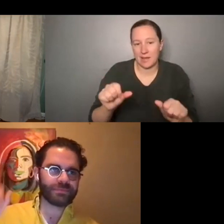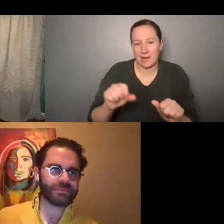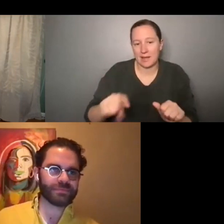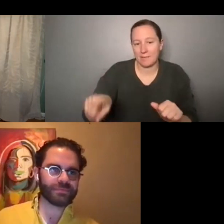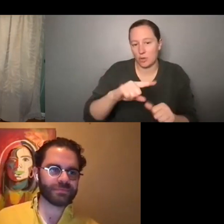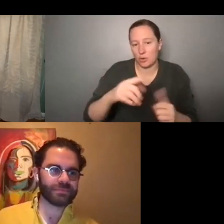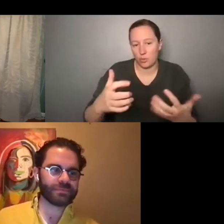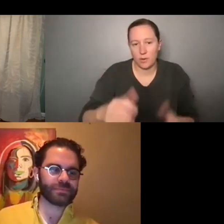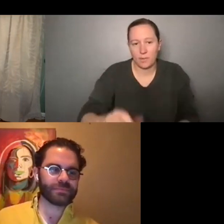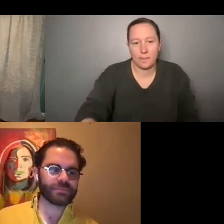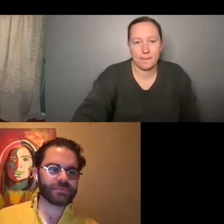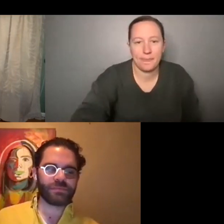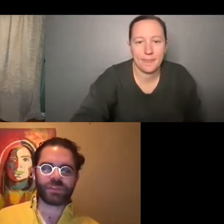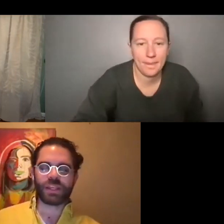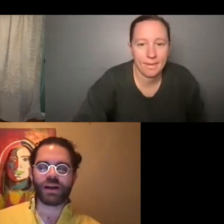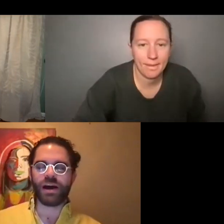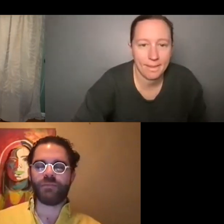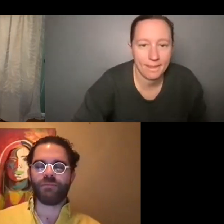Miles.